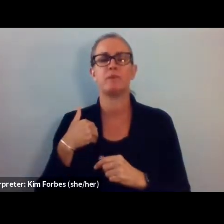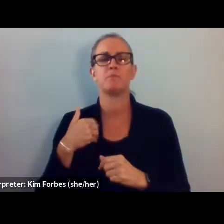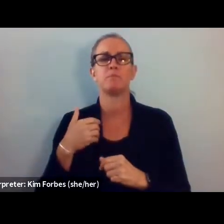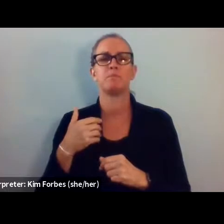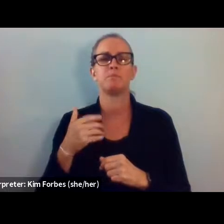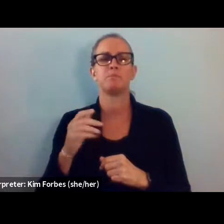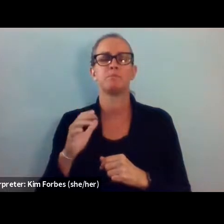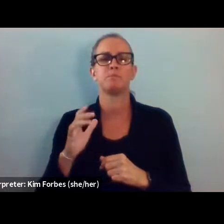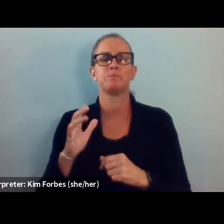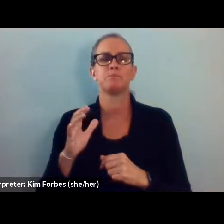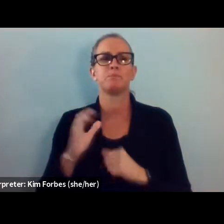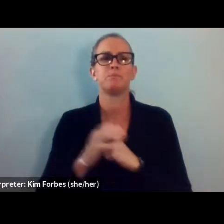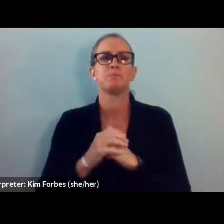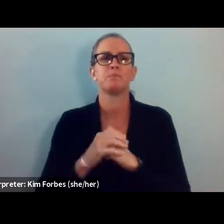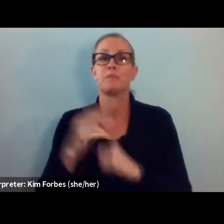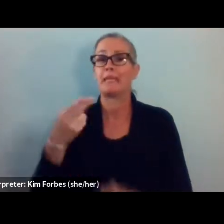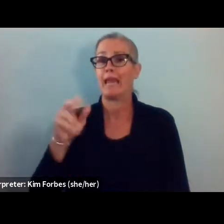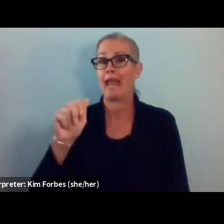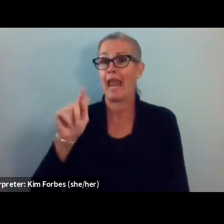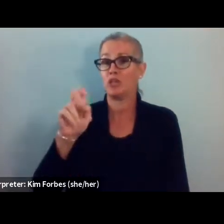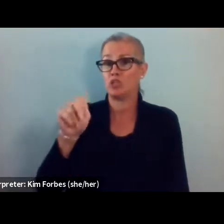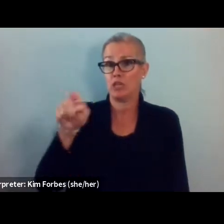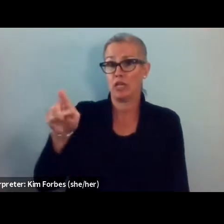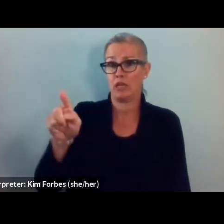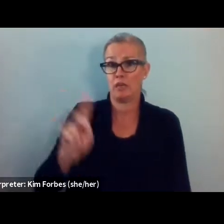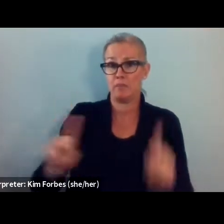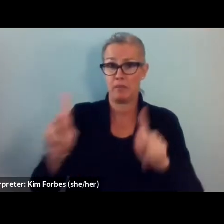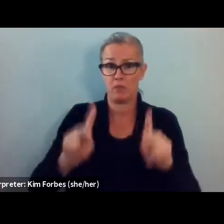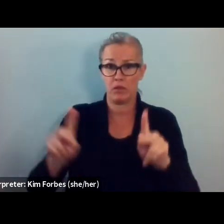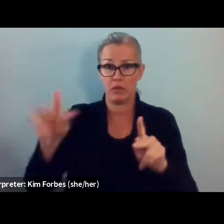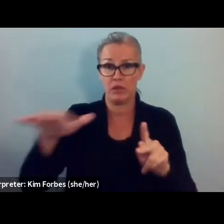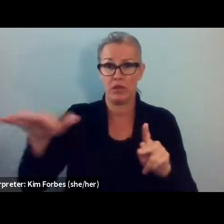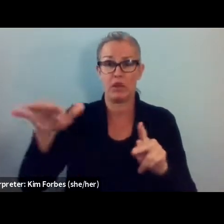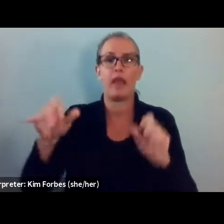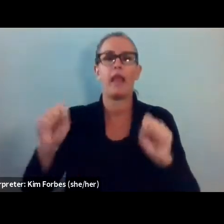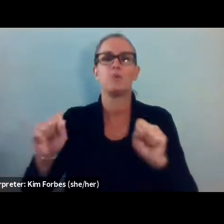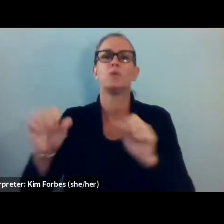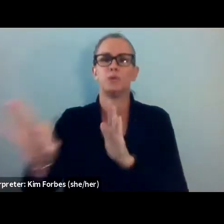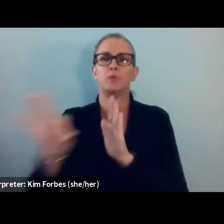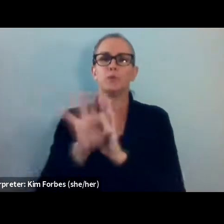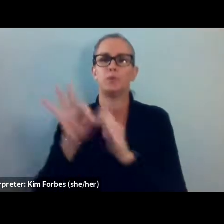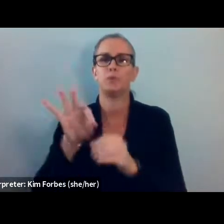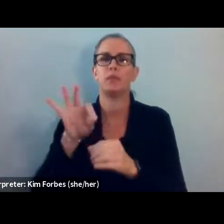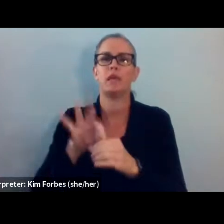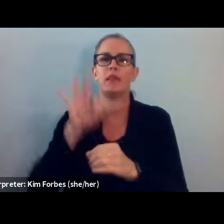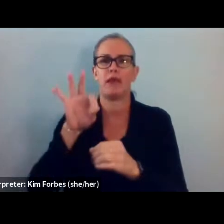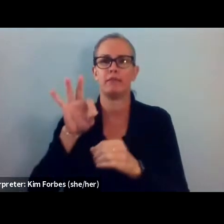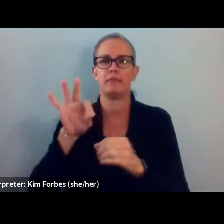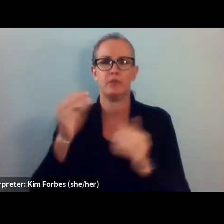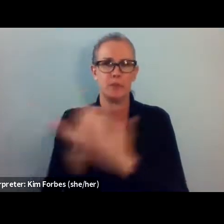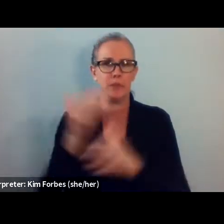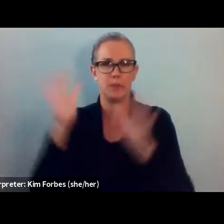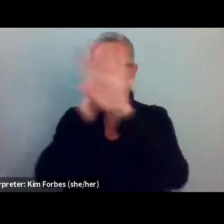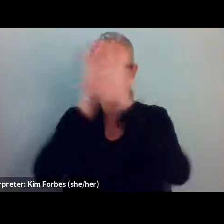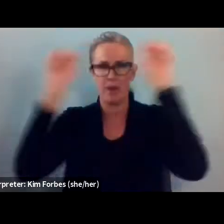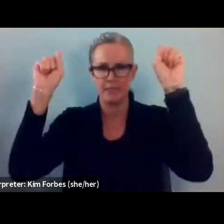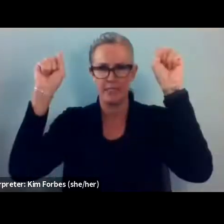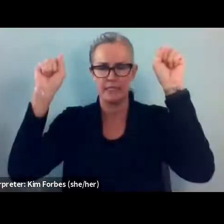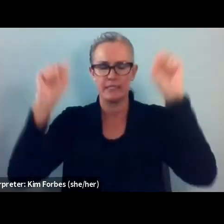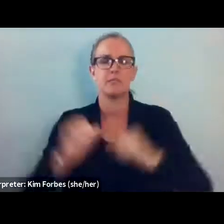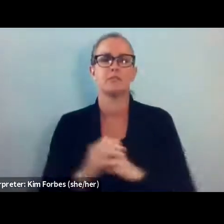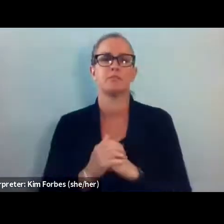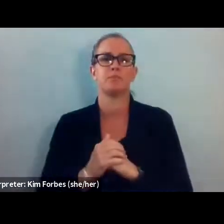the Haitian people were able to elect President Jean Aristide, who was sort of a leftist,